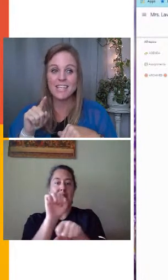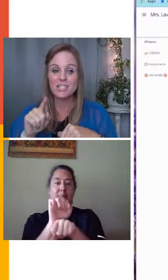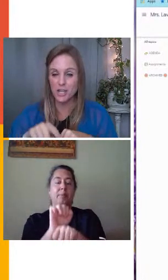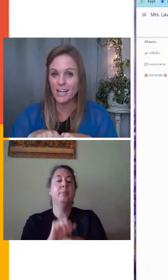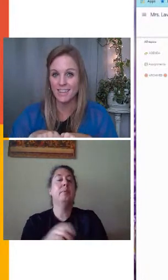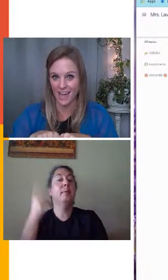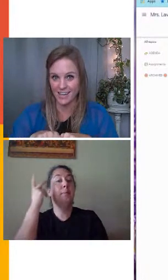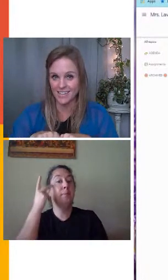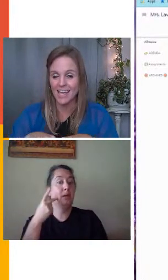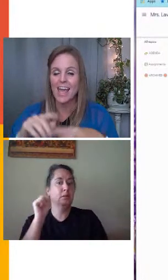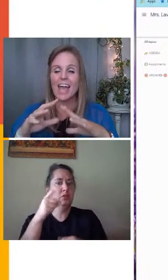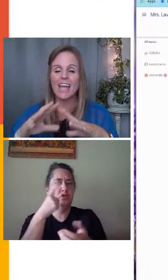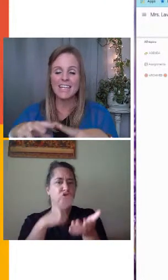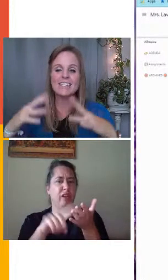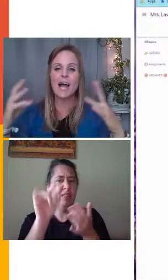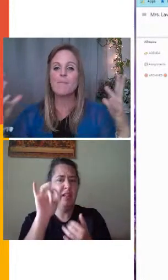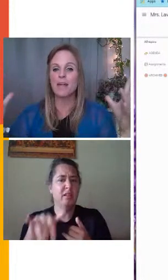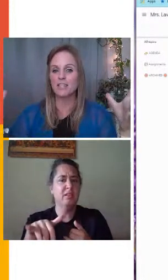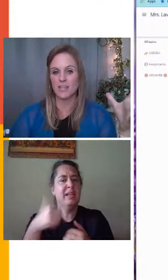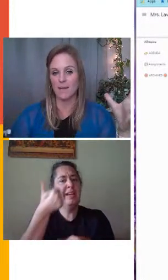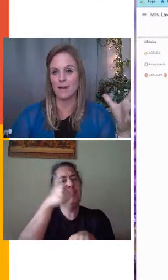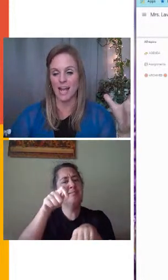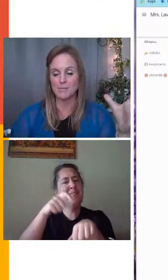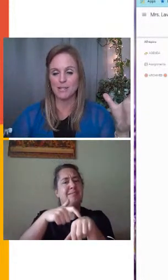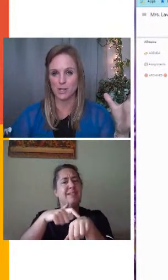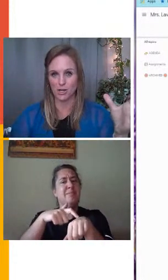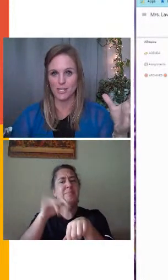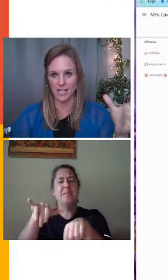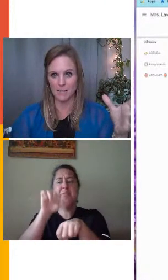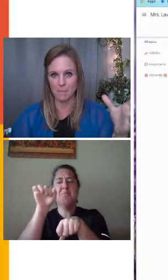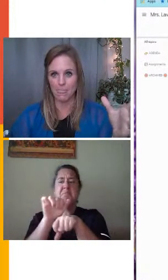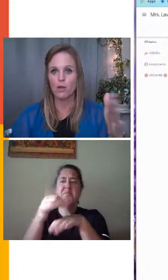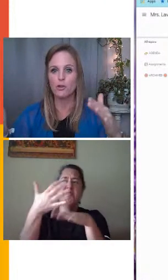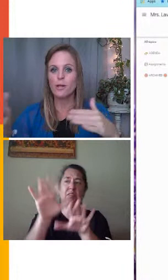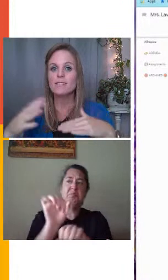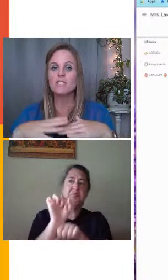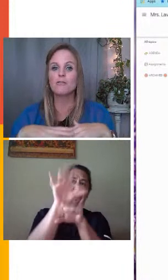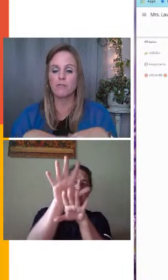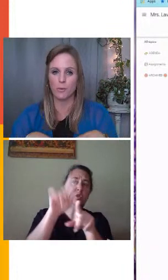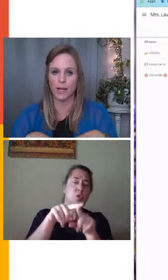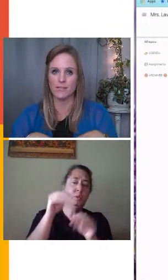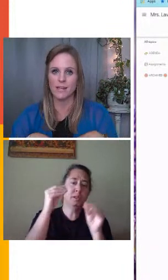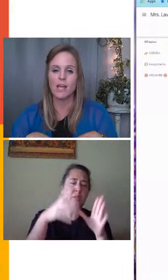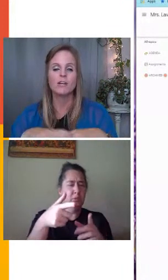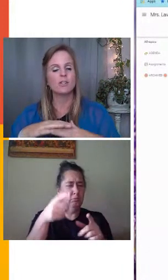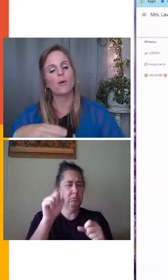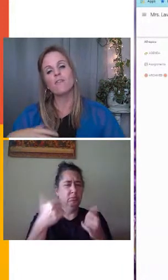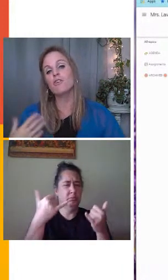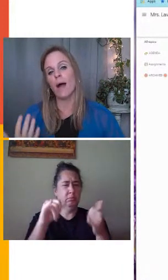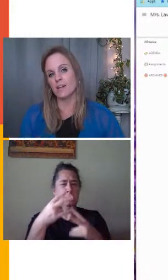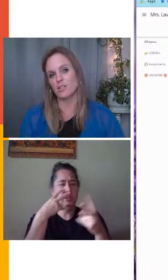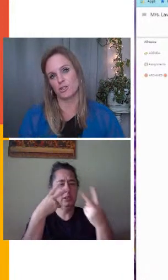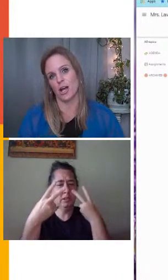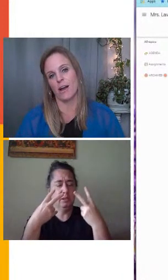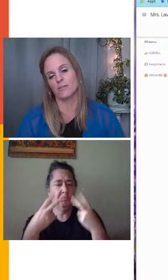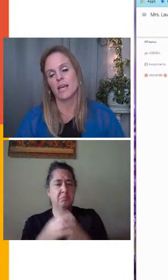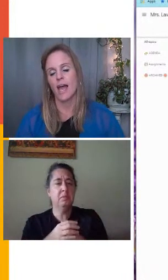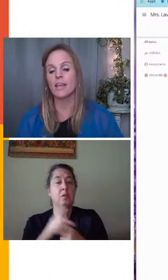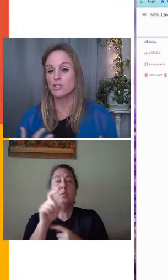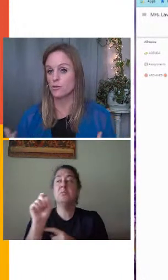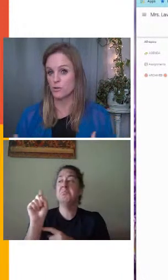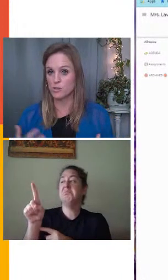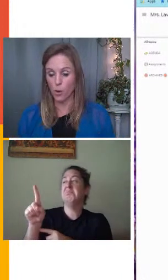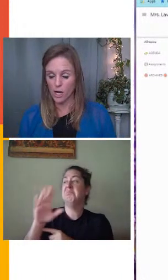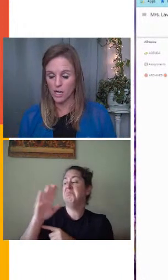Parents can check at that. Anytime that assignment has been turned in, you can still view it. So if you ask your child,